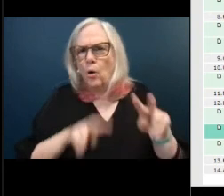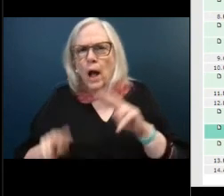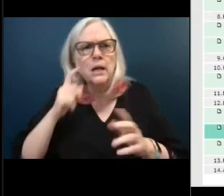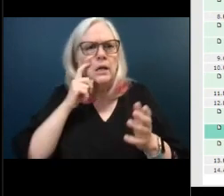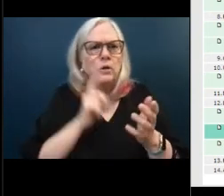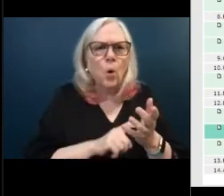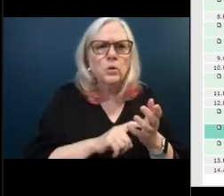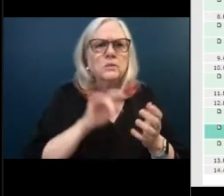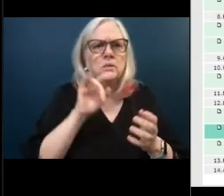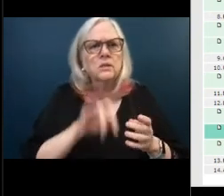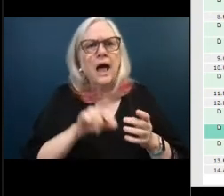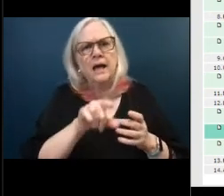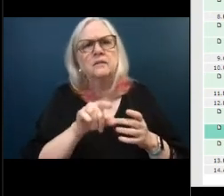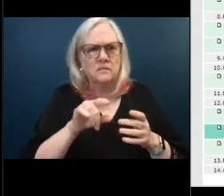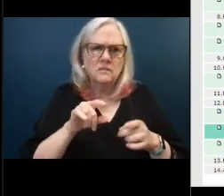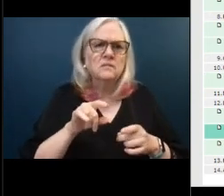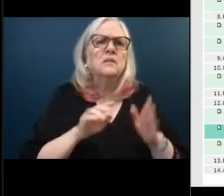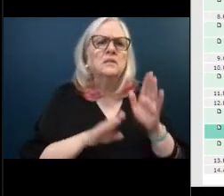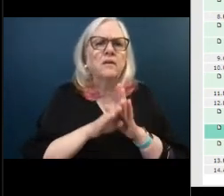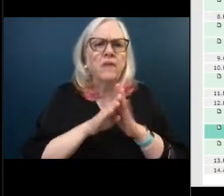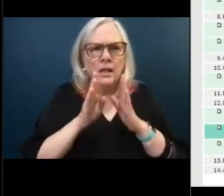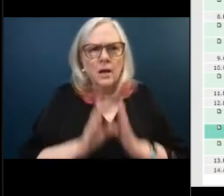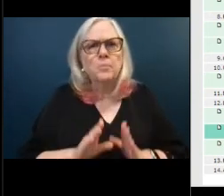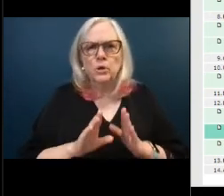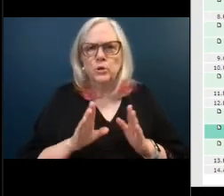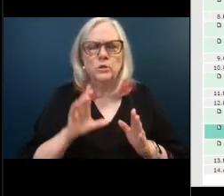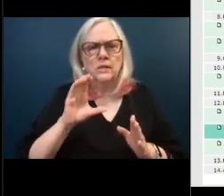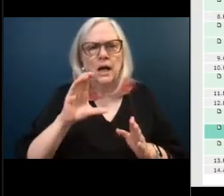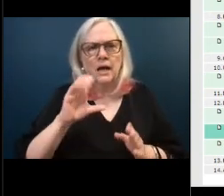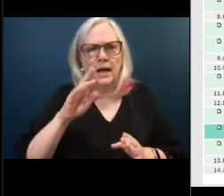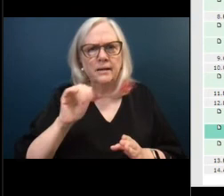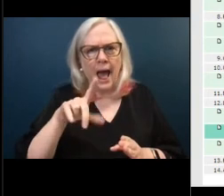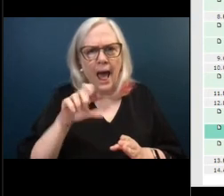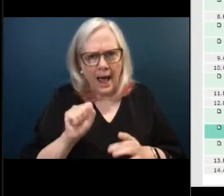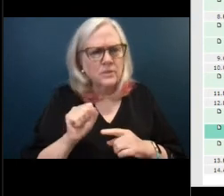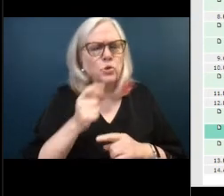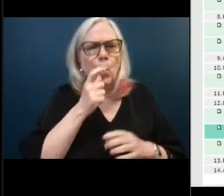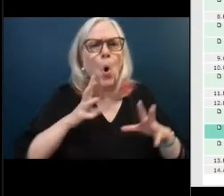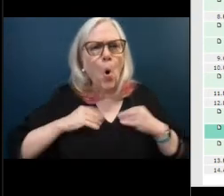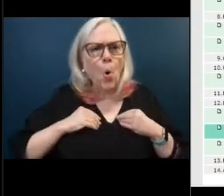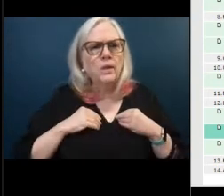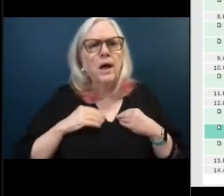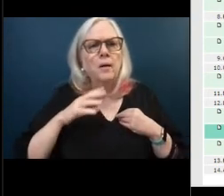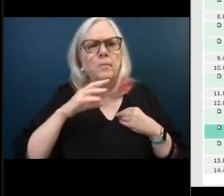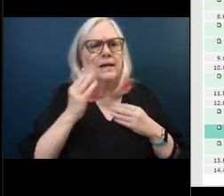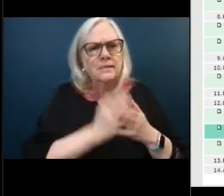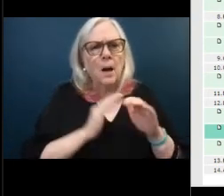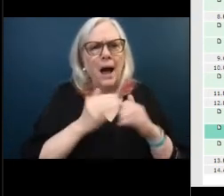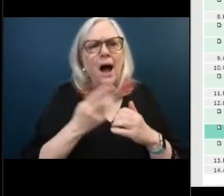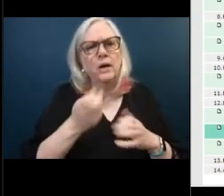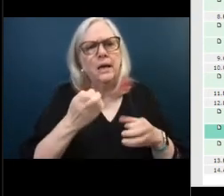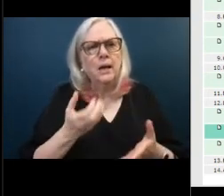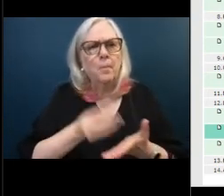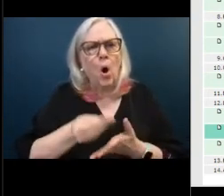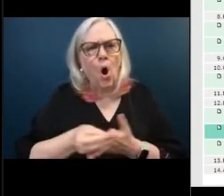developers these canals who owned them and somehow he bought up the property and of these canals